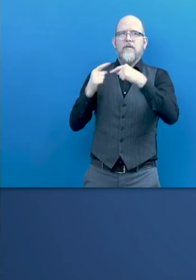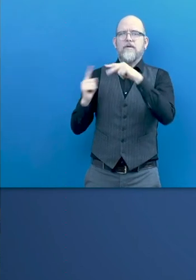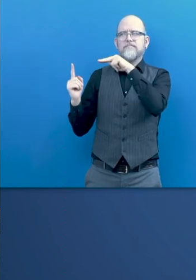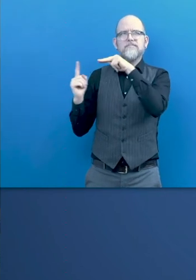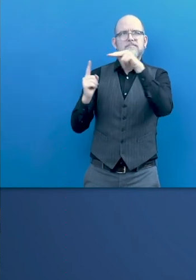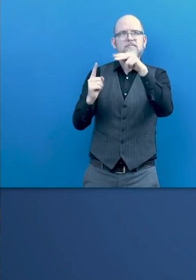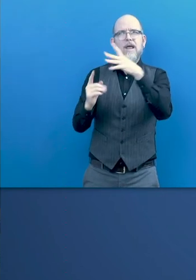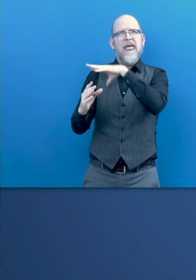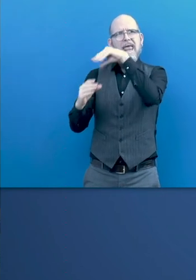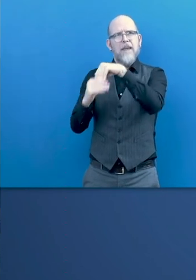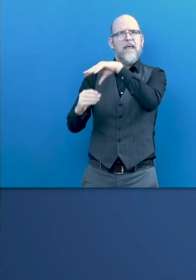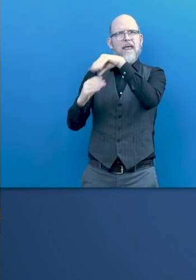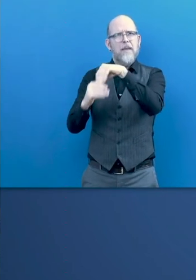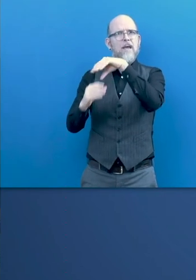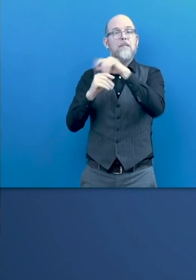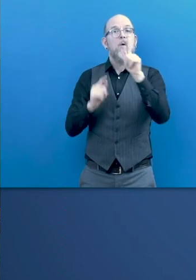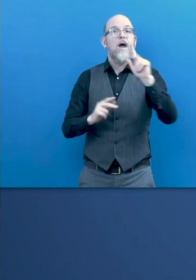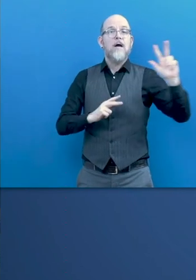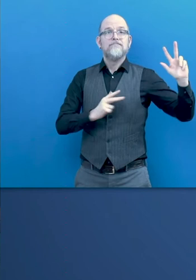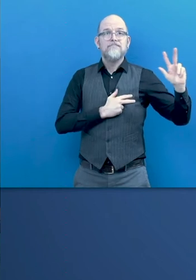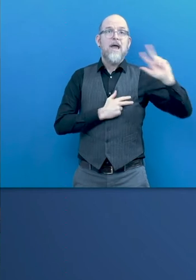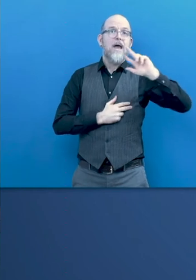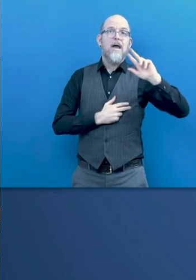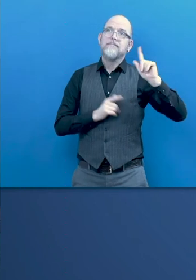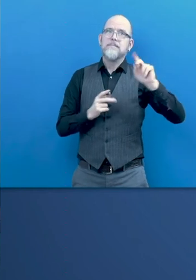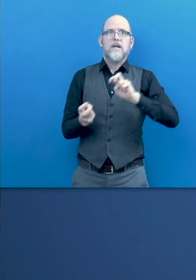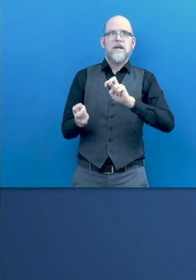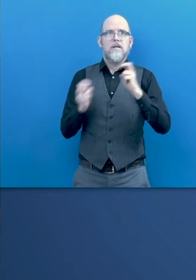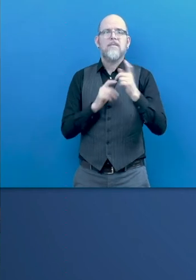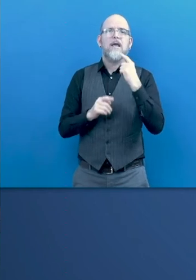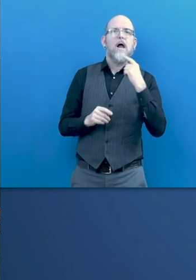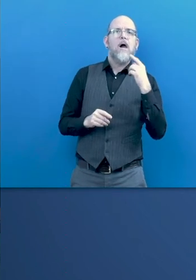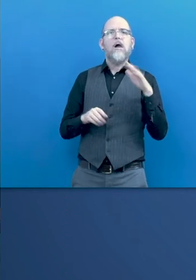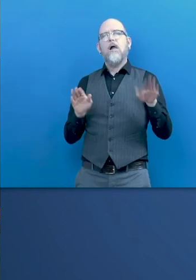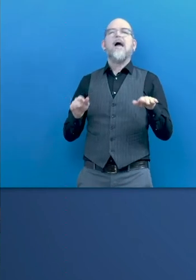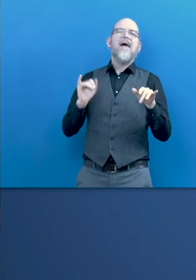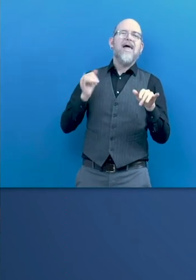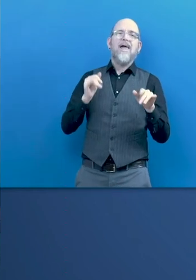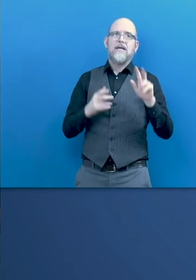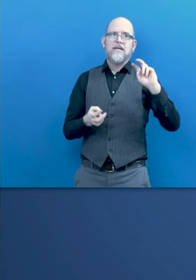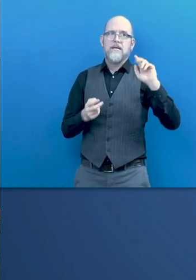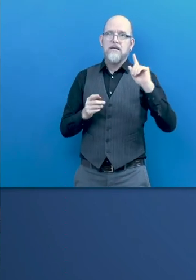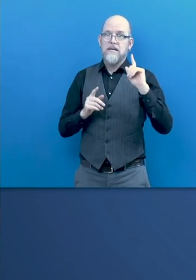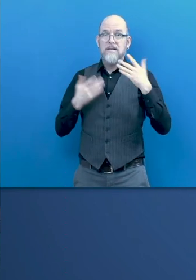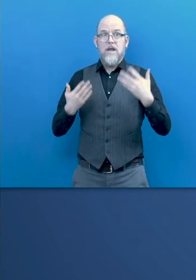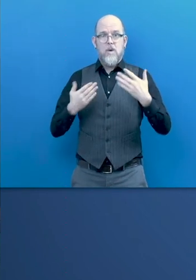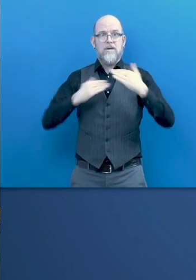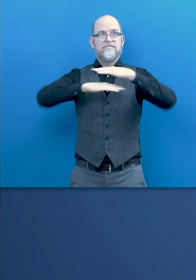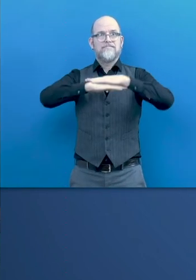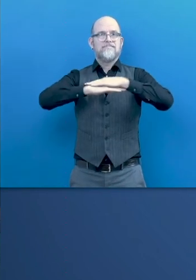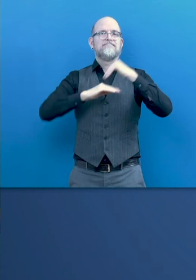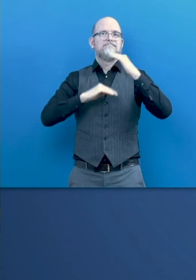and that everyone is taking into account in that reconstruction, inclusive reconstruction.